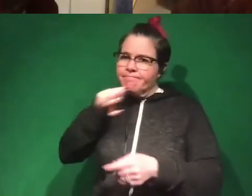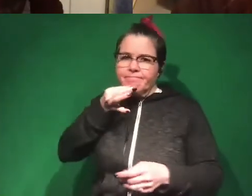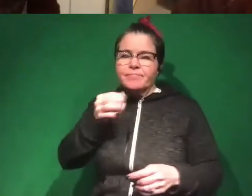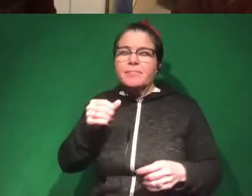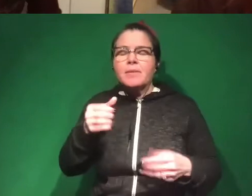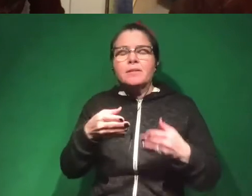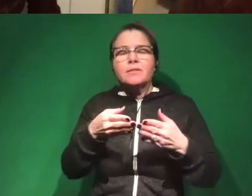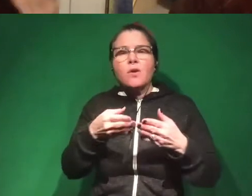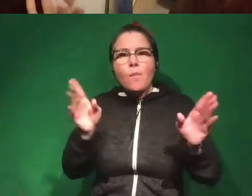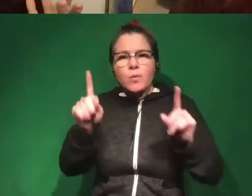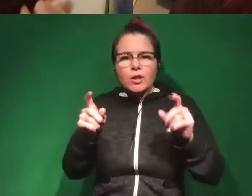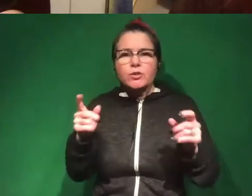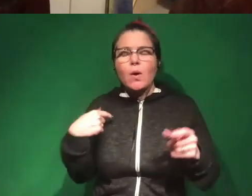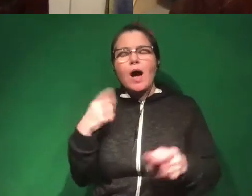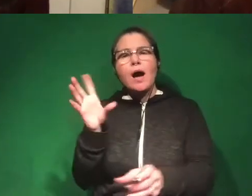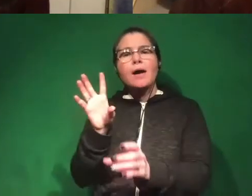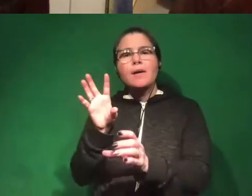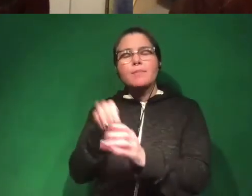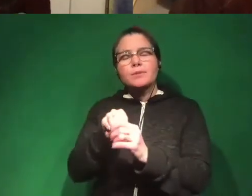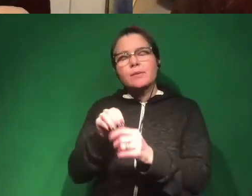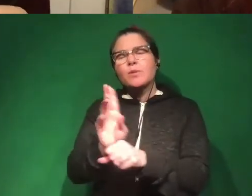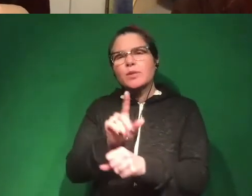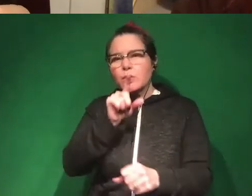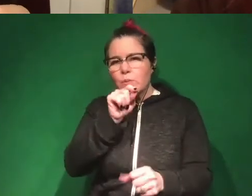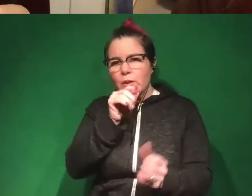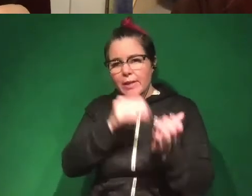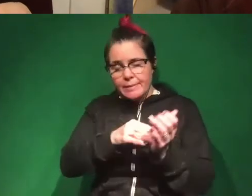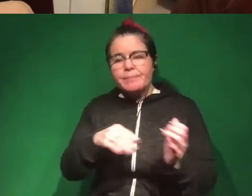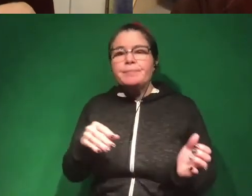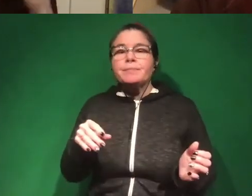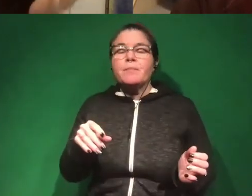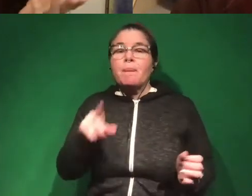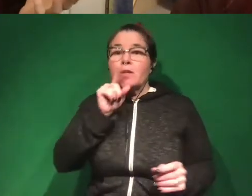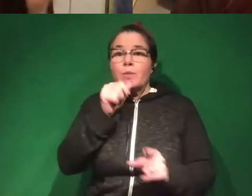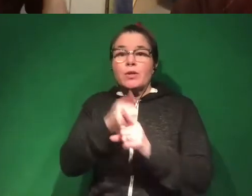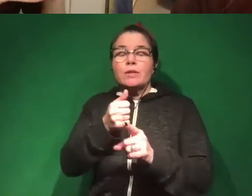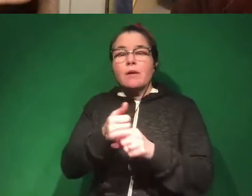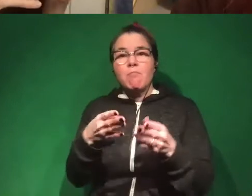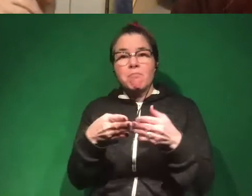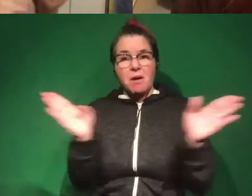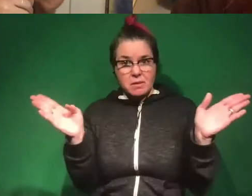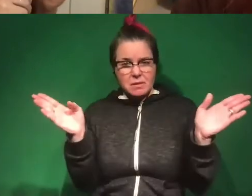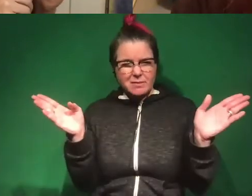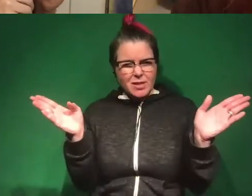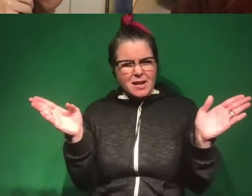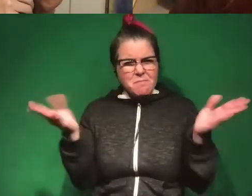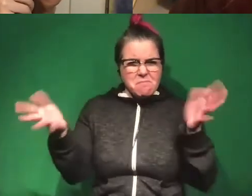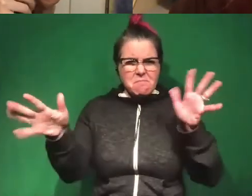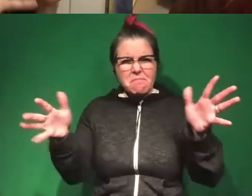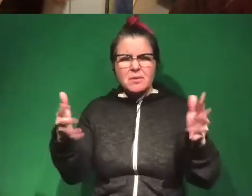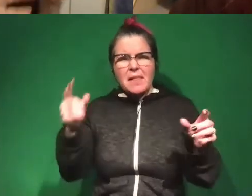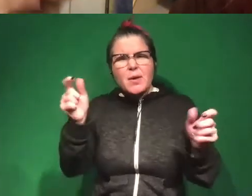right? So when I participate, let's keep using Twitter as an example. So Twitter is more or less public. I think you can adjust your